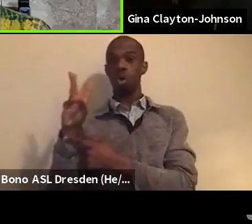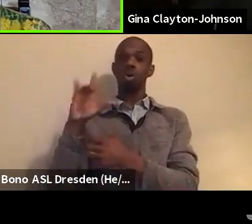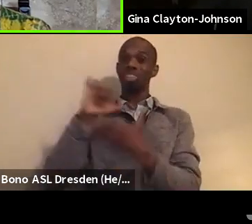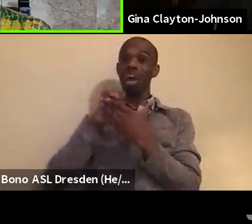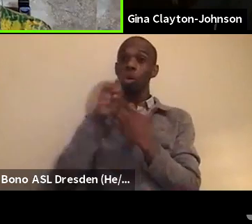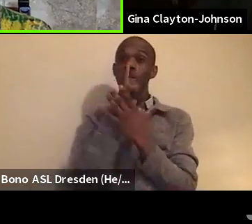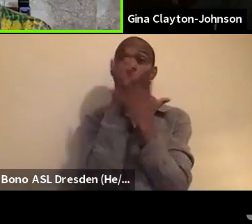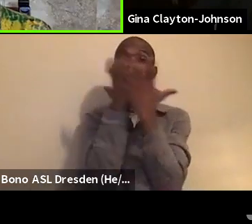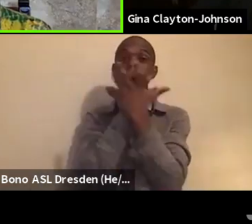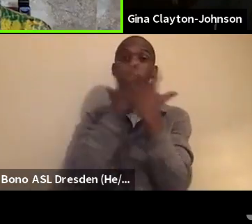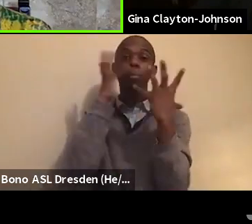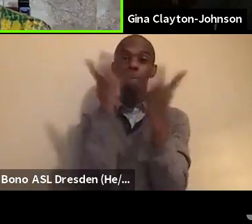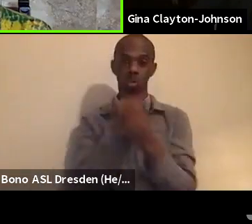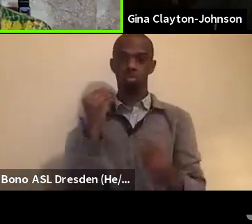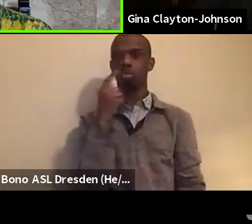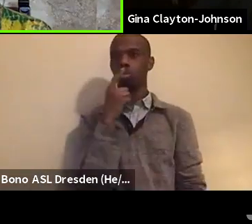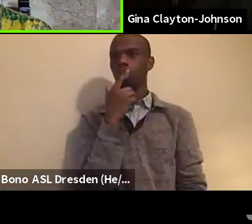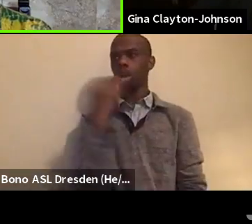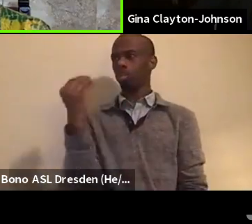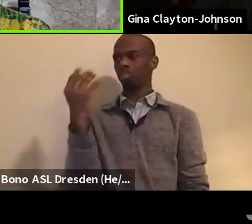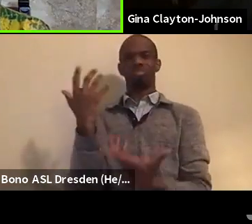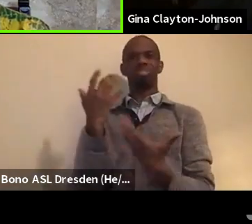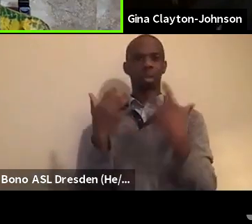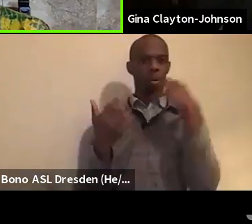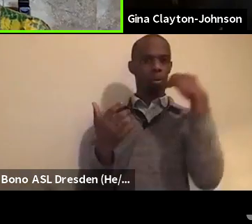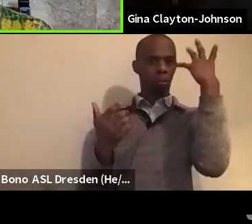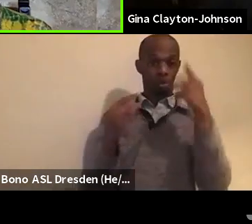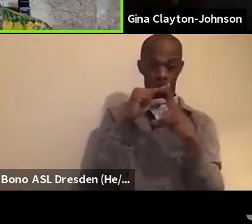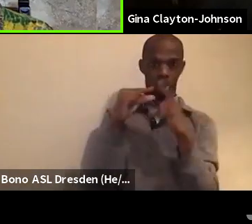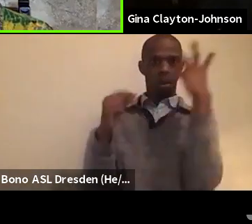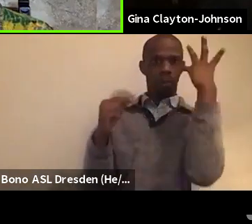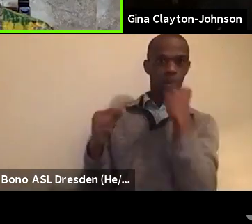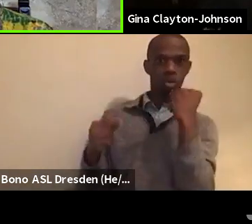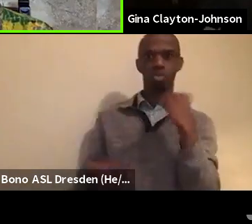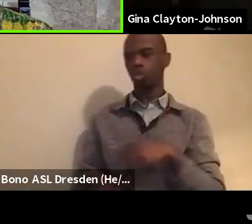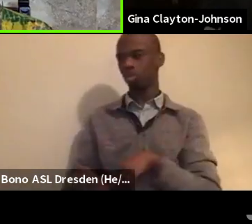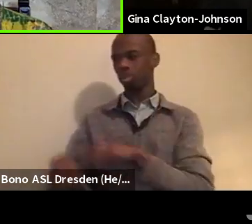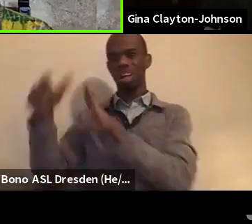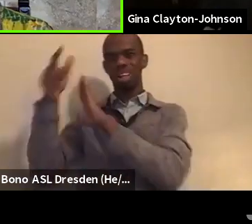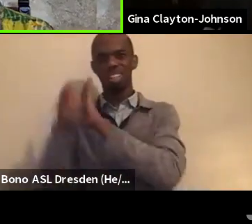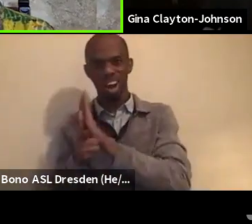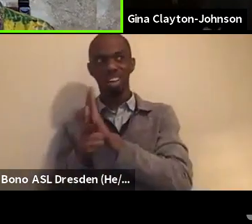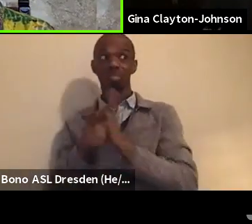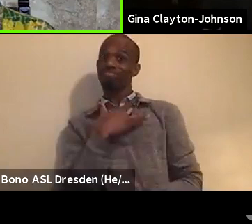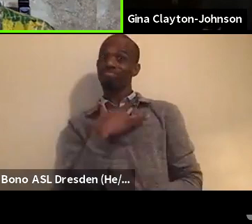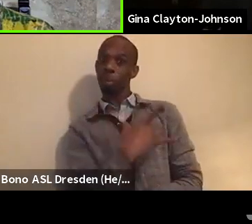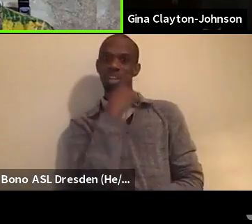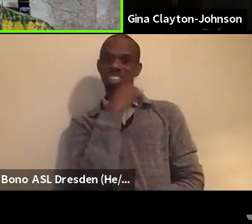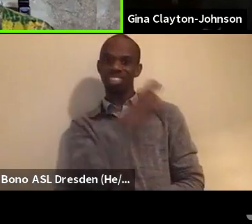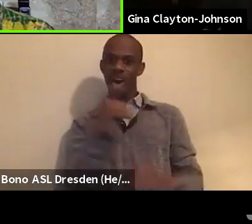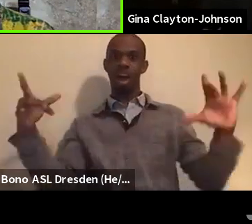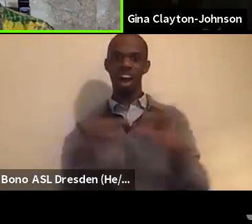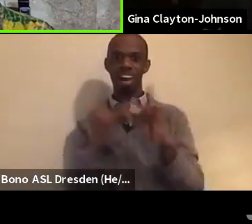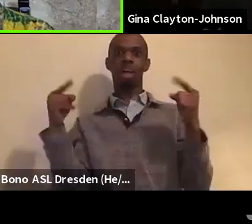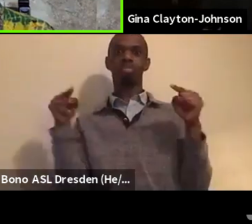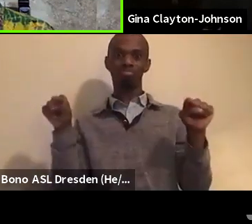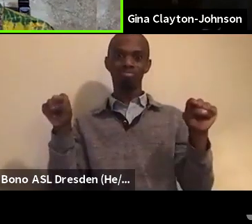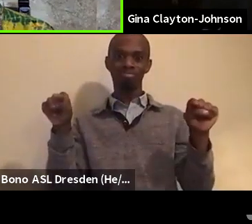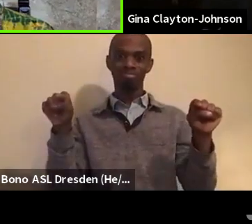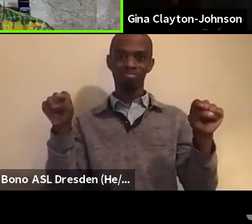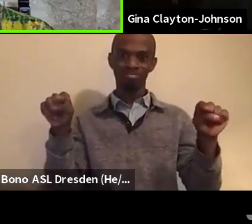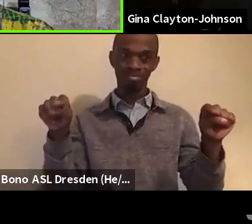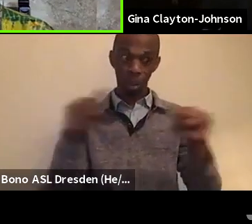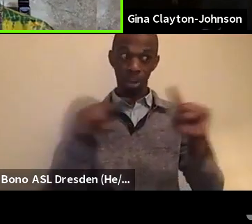is, it's beautiful and it's imaginative and it's someone's typing. Yes, it does read like